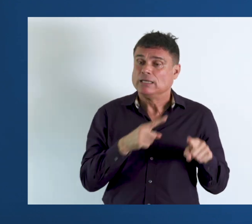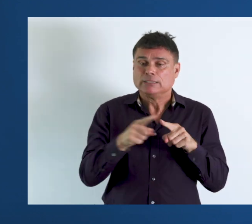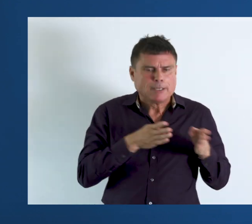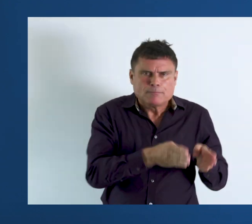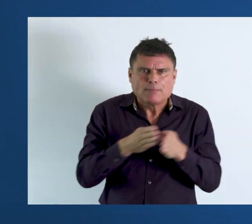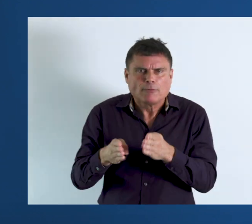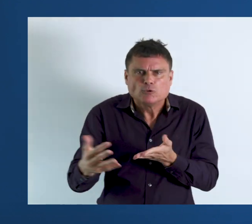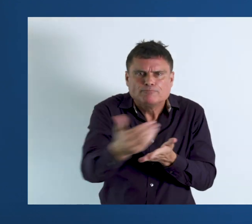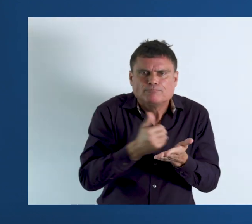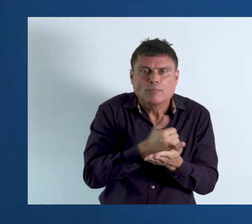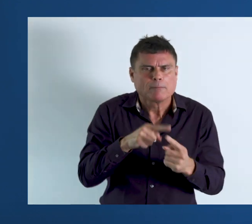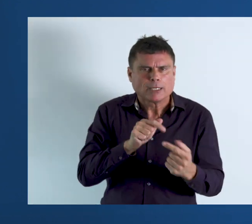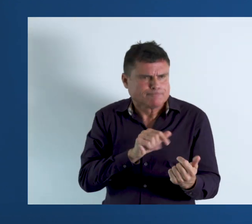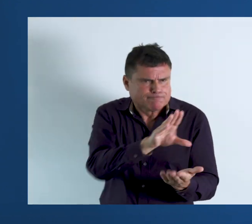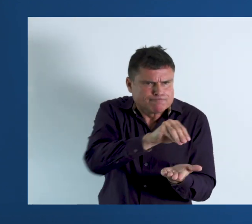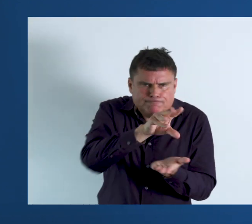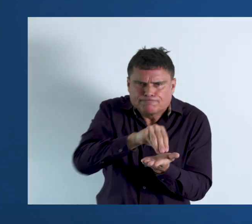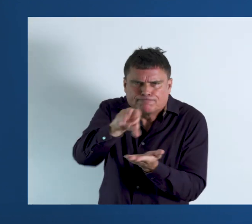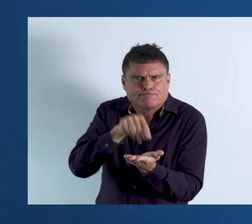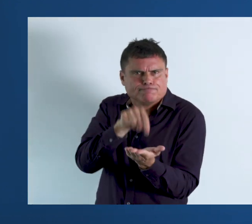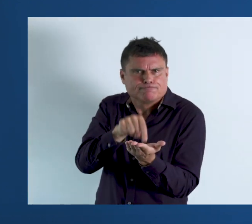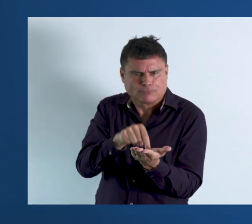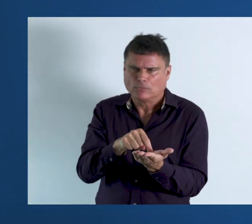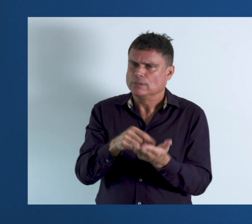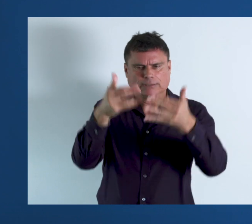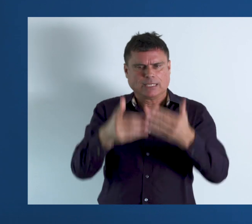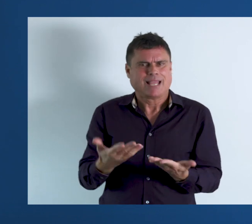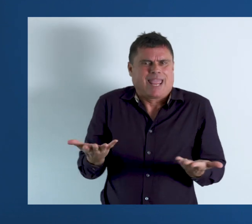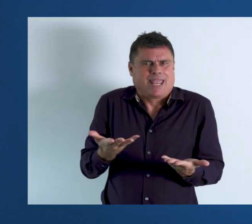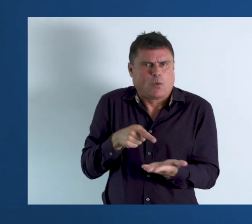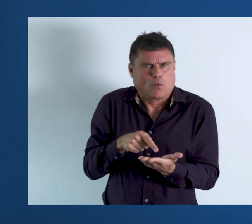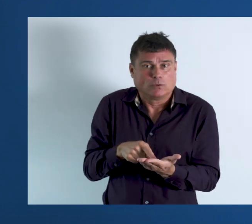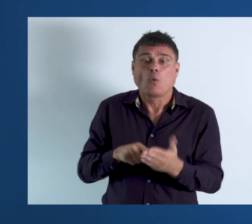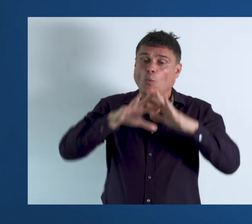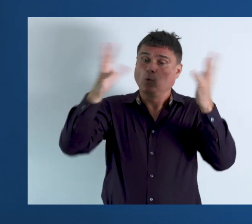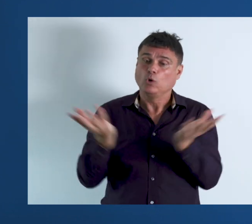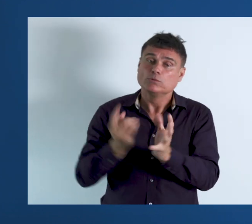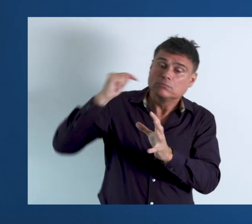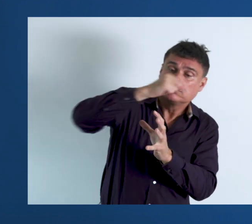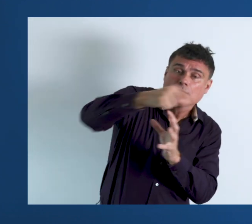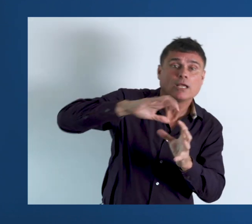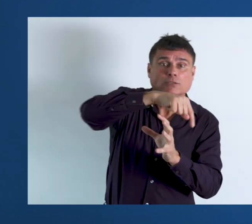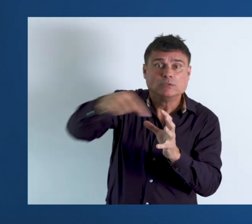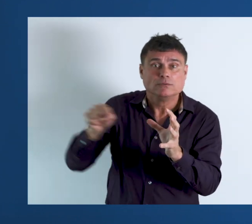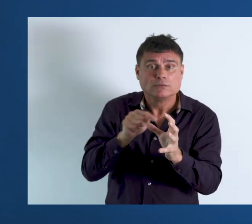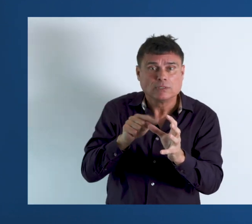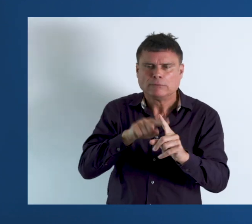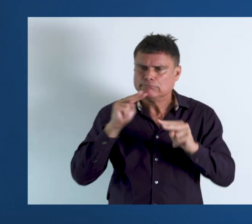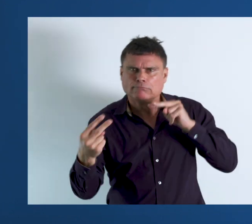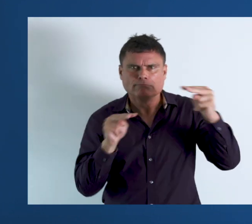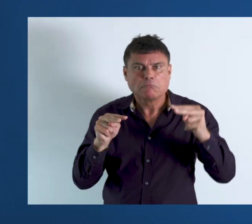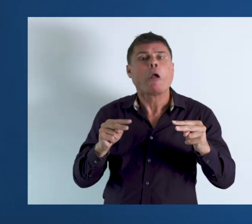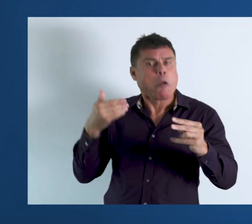different methods and approaches to data collection were used. So all countries in the world, at some point in time,